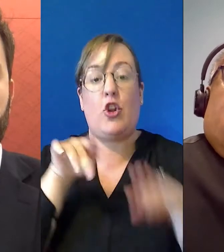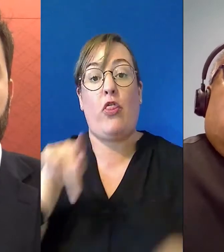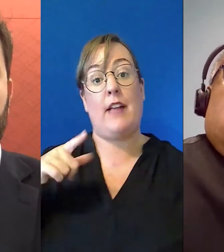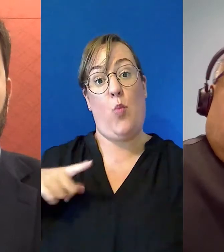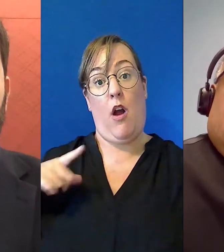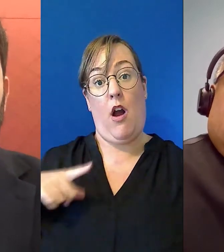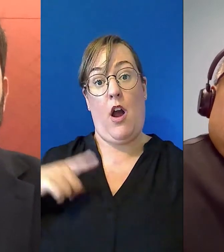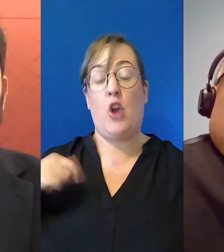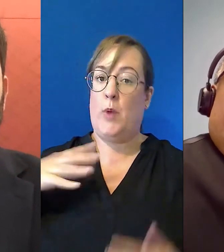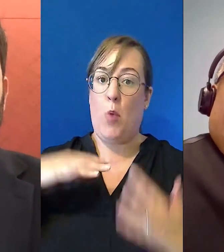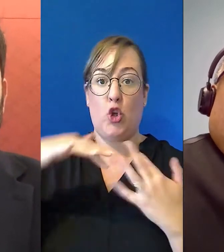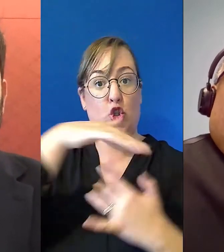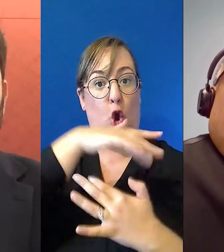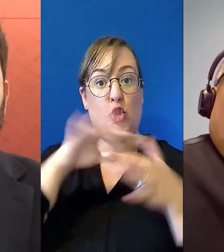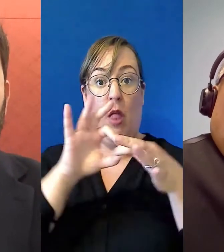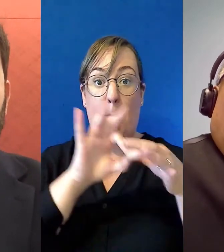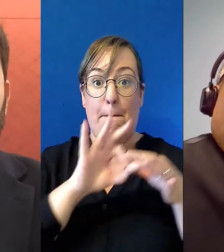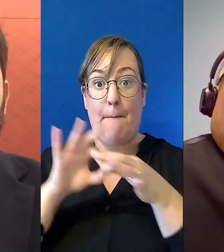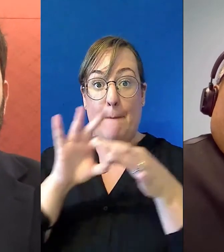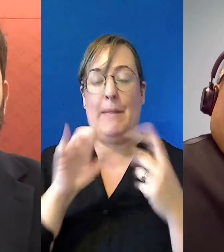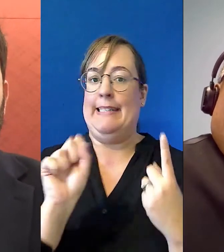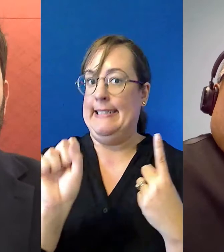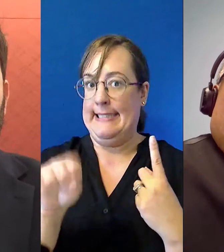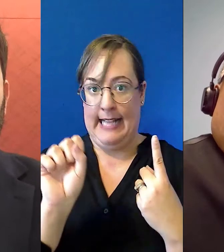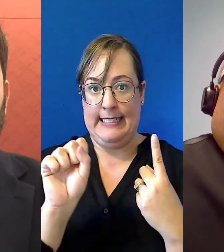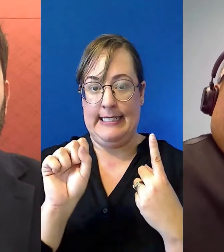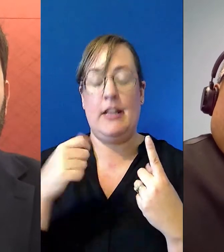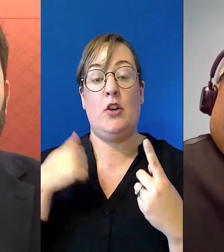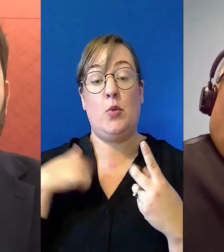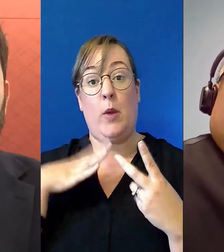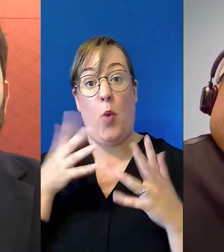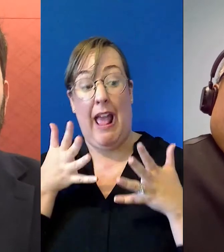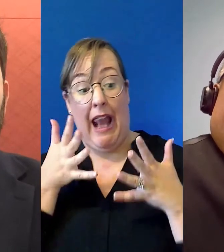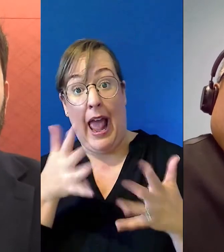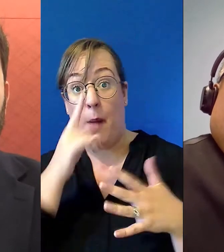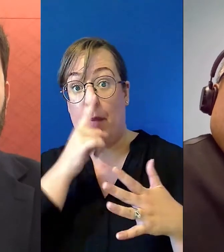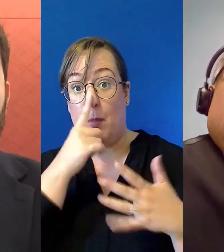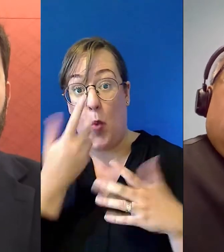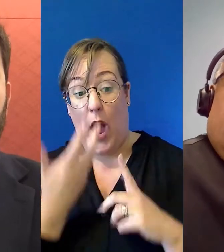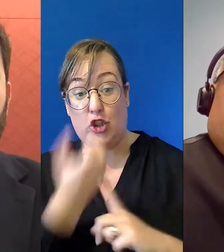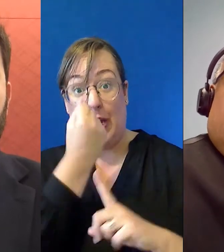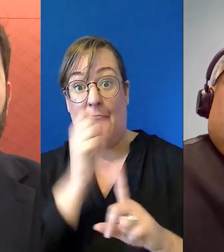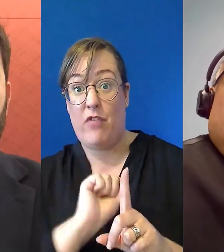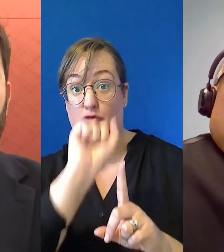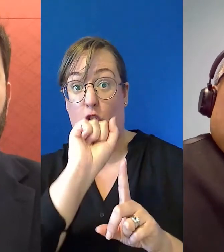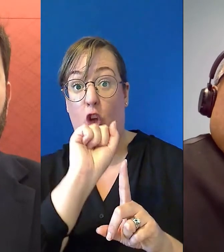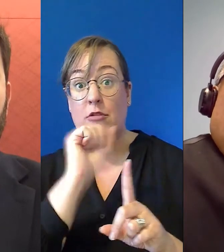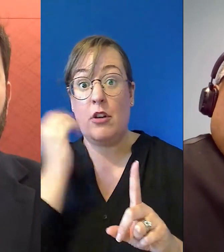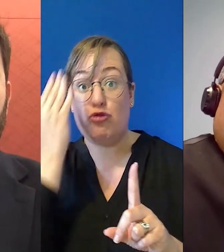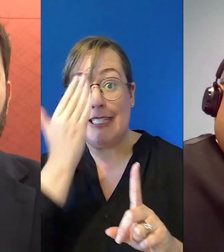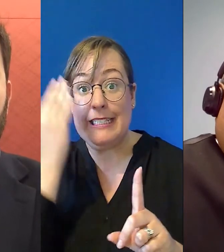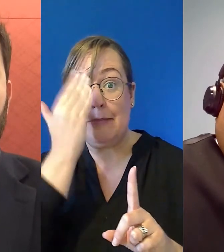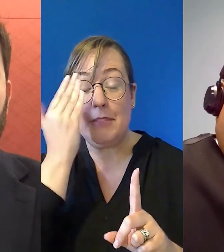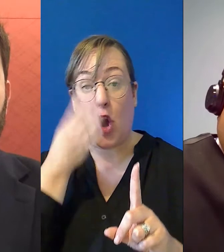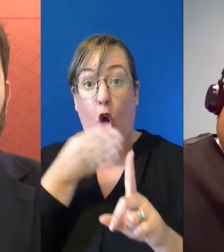social cohesion? Yes. Do we value people who are enabled to achieve their own goals and their own living standards? Yes. Do we